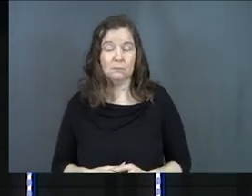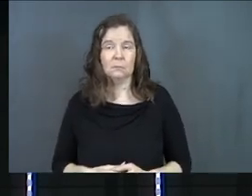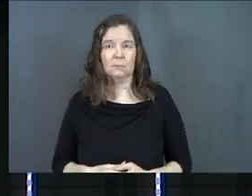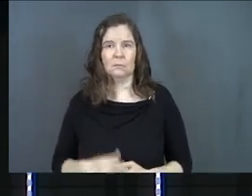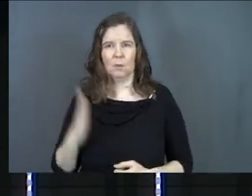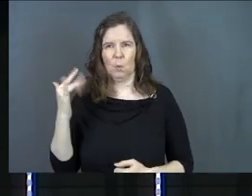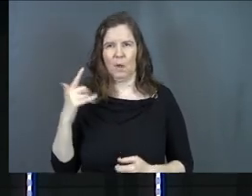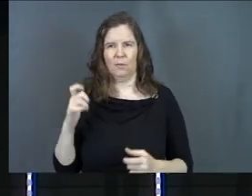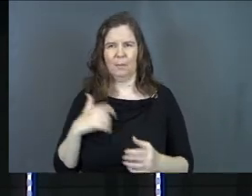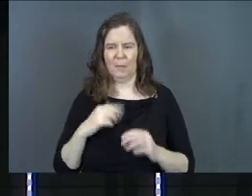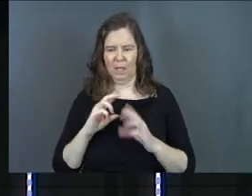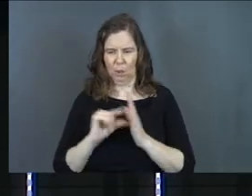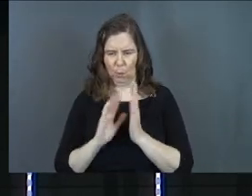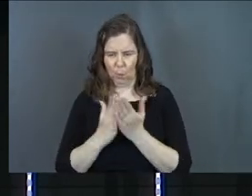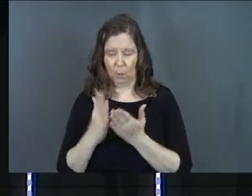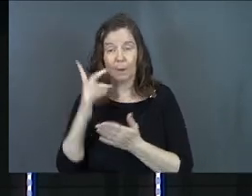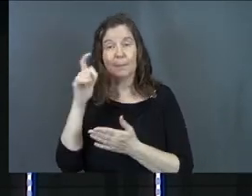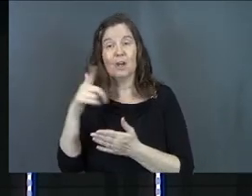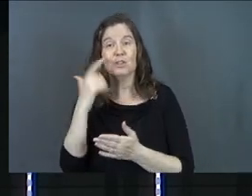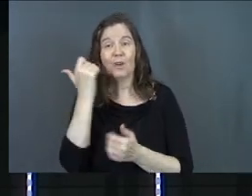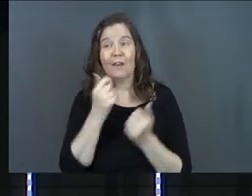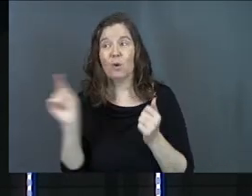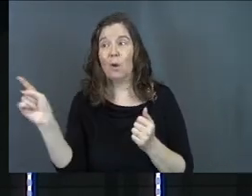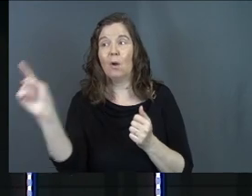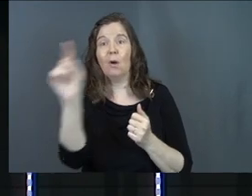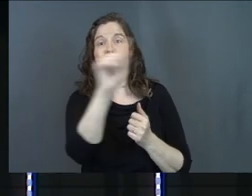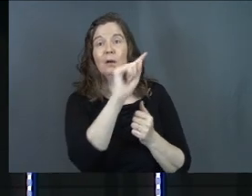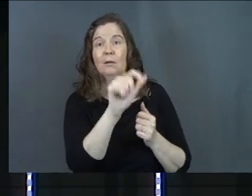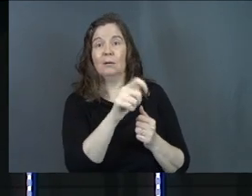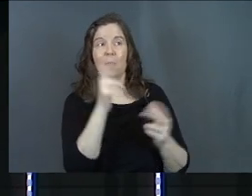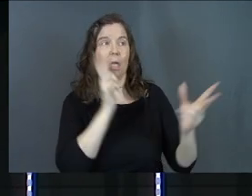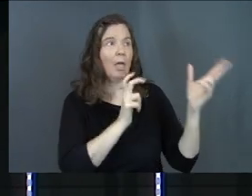Like why do I have to be in the word? Because you're everywhere else.